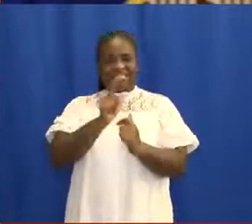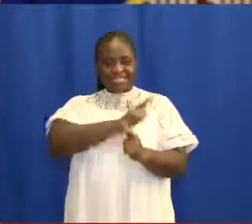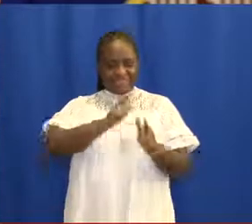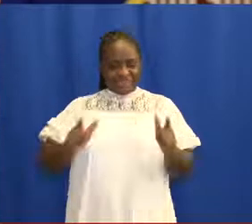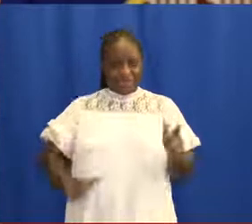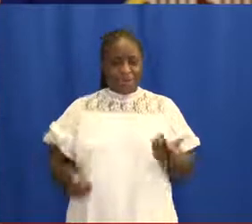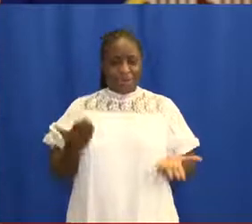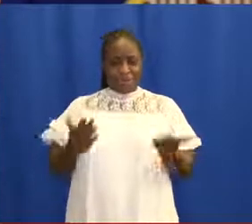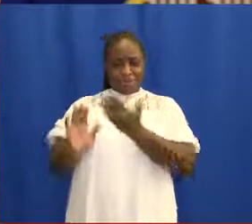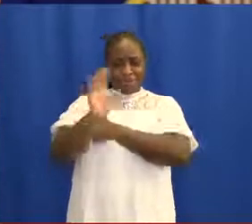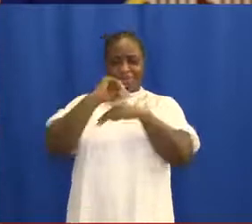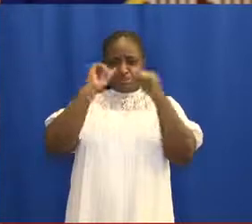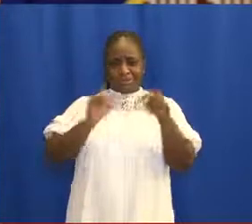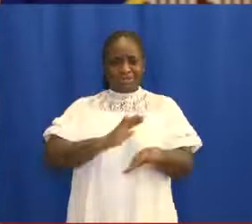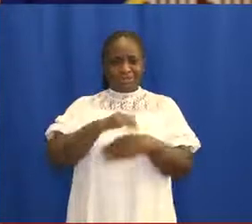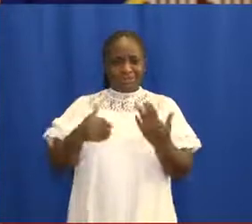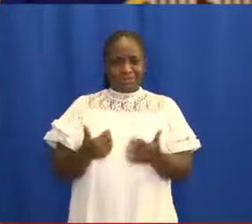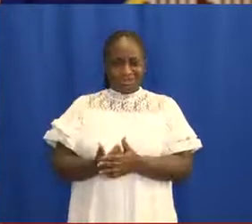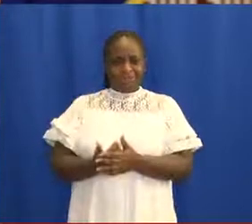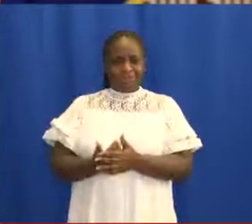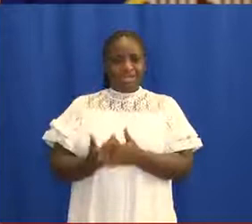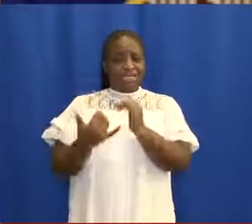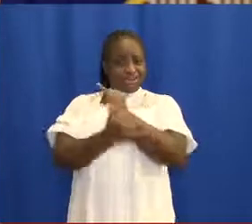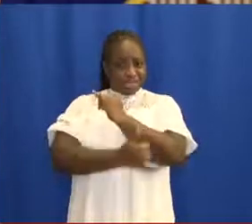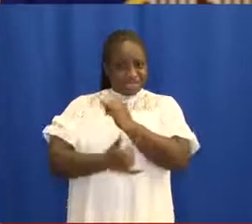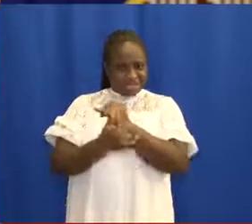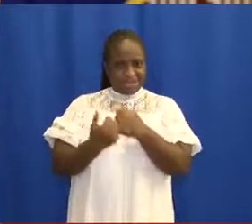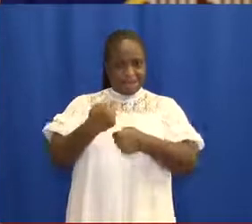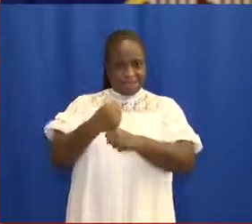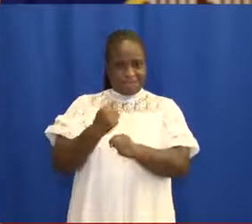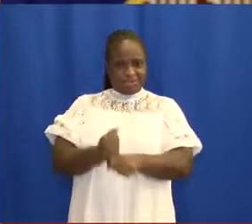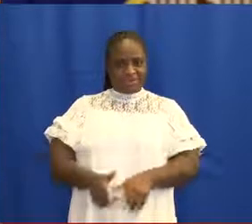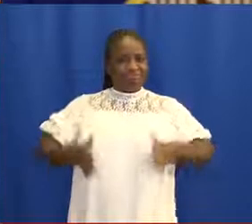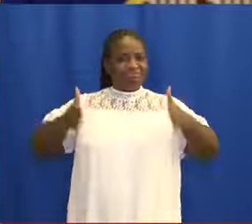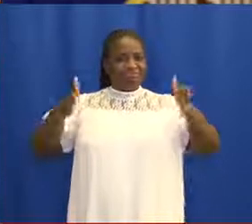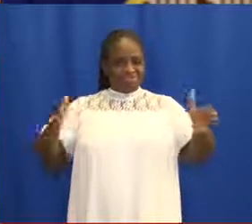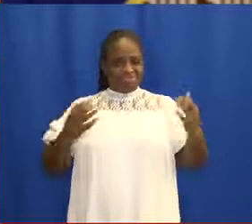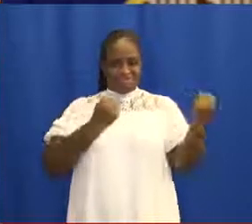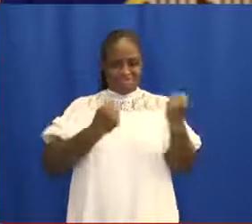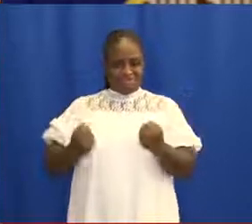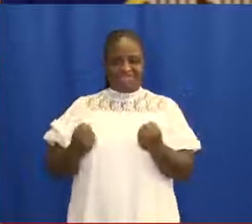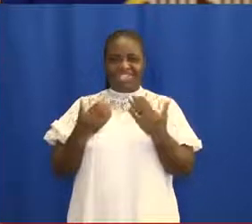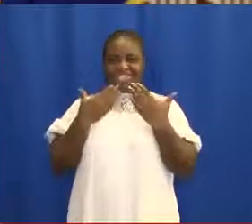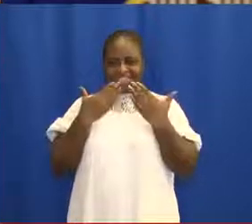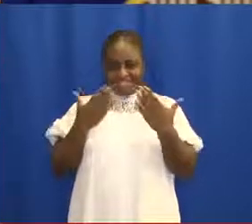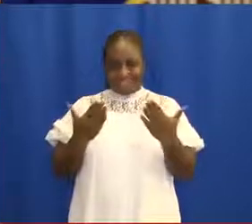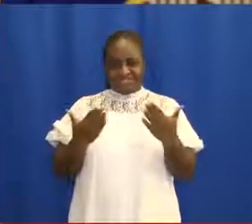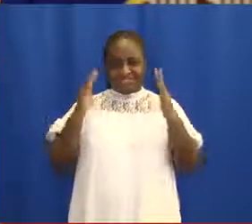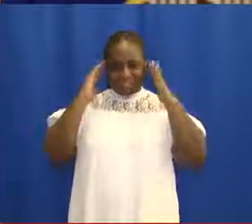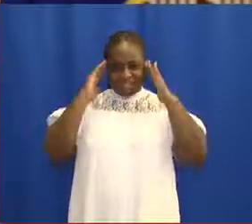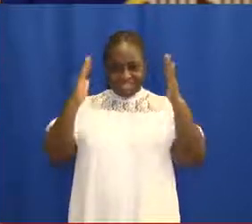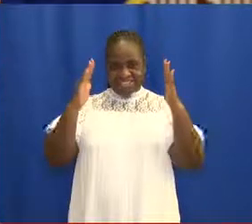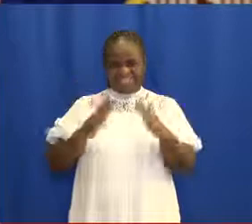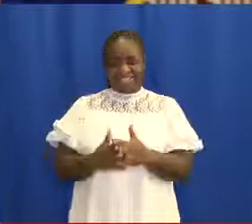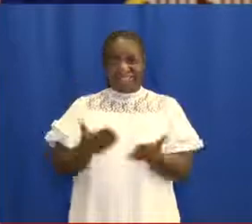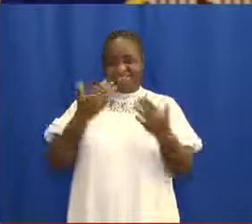May God bless us all in our homeland Ghana and make her great and strong. I thank you for your attention